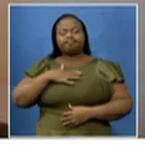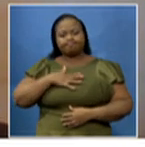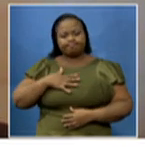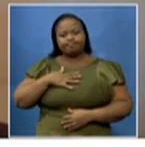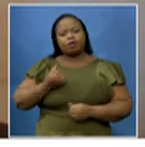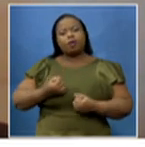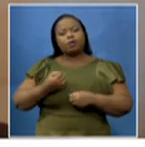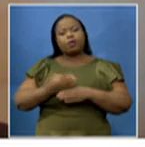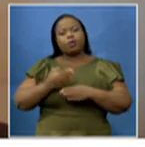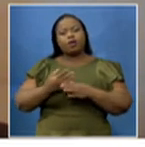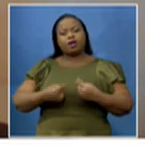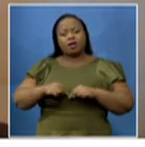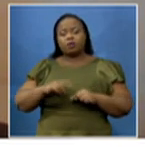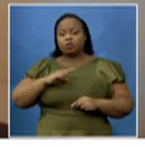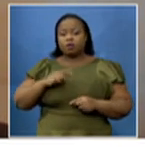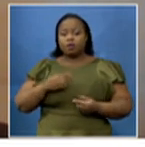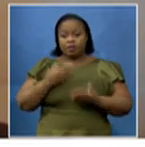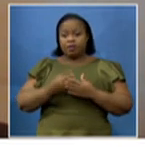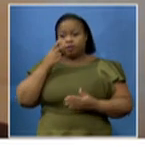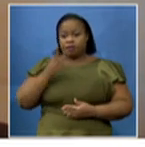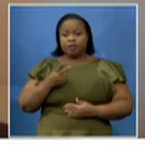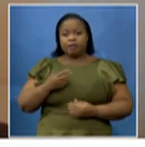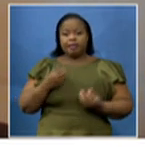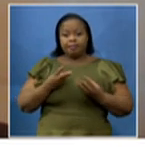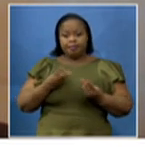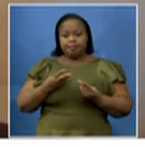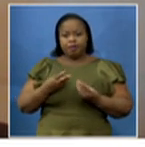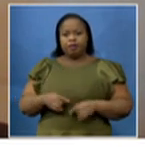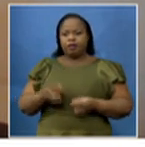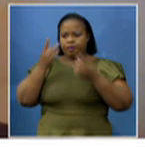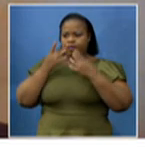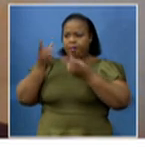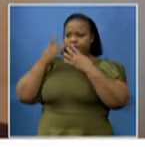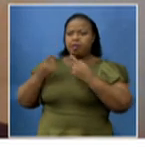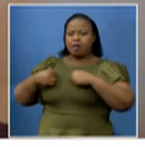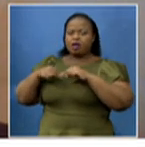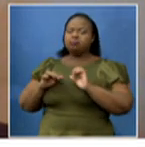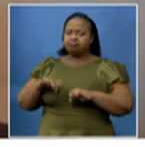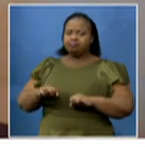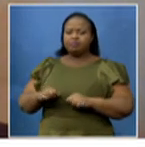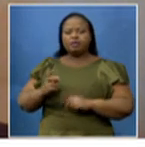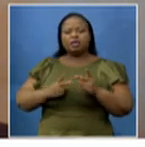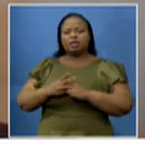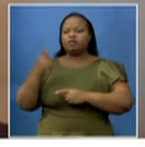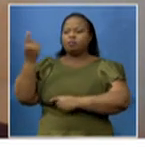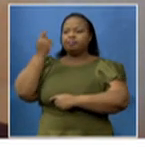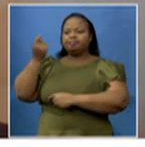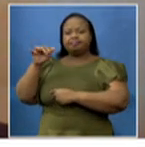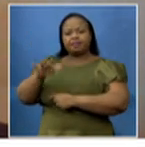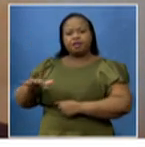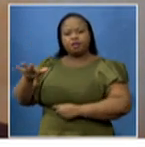could see from the feedback and we see our country, everyone else from the rural areas, the